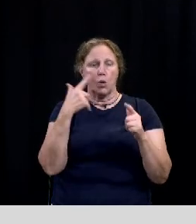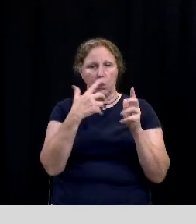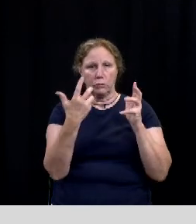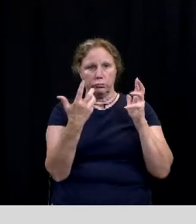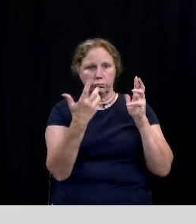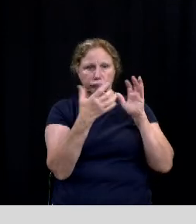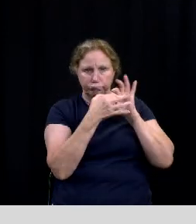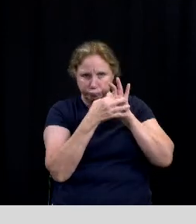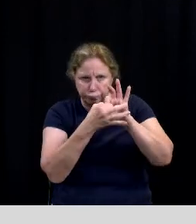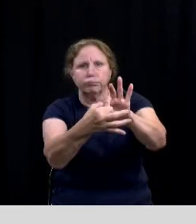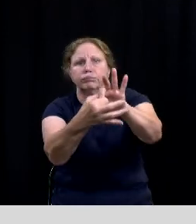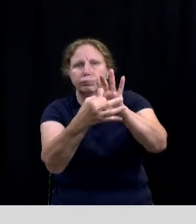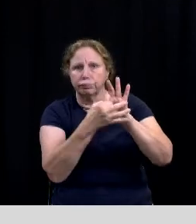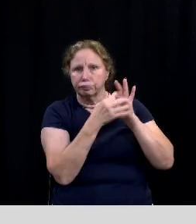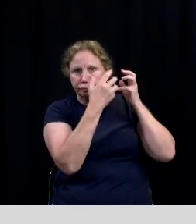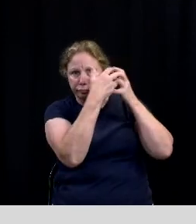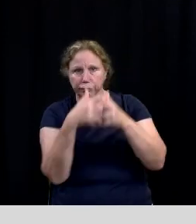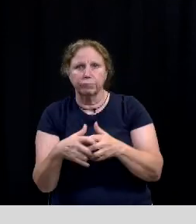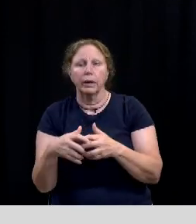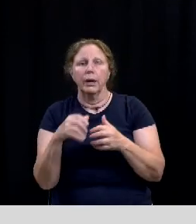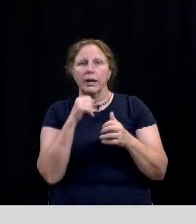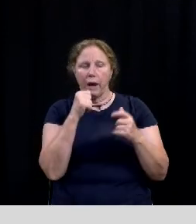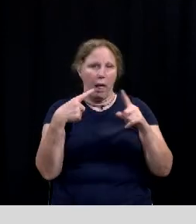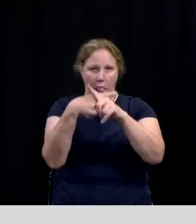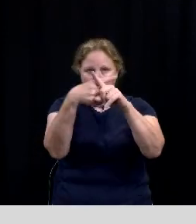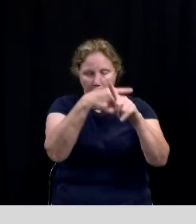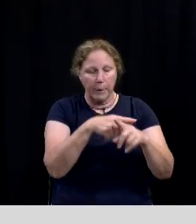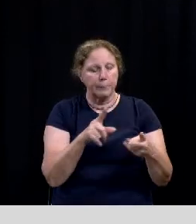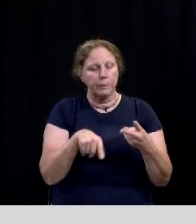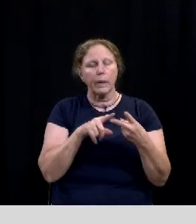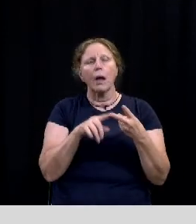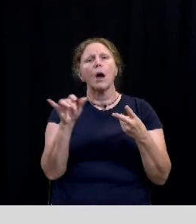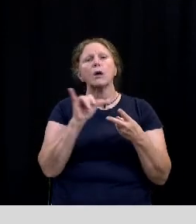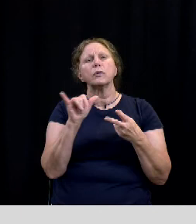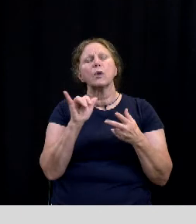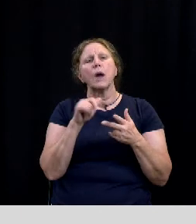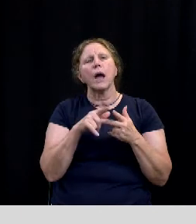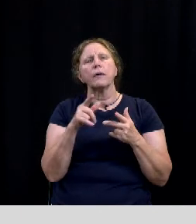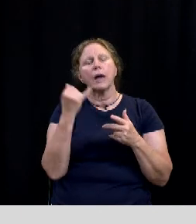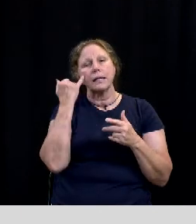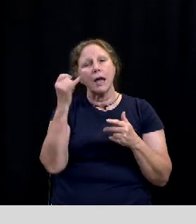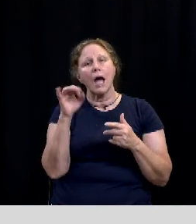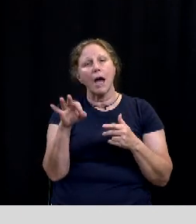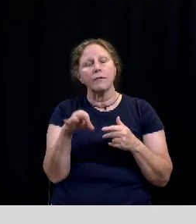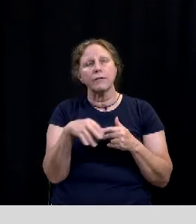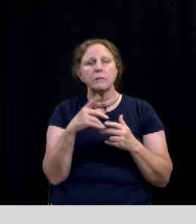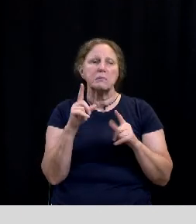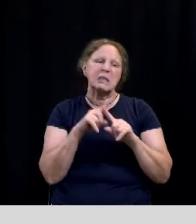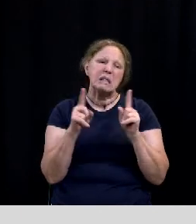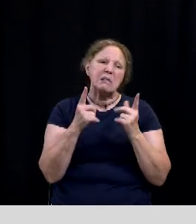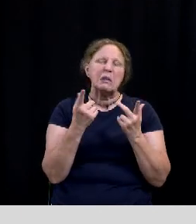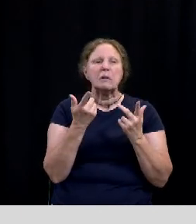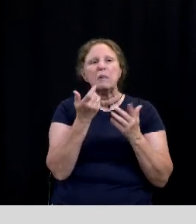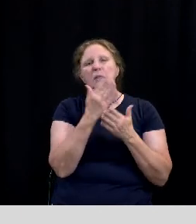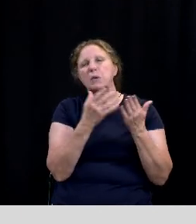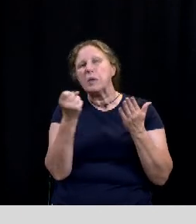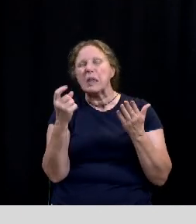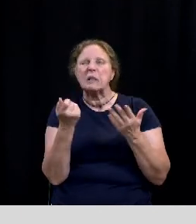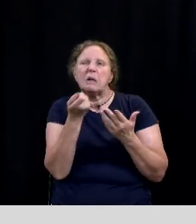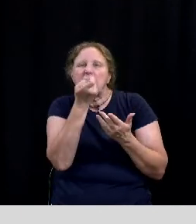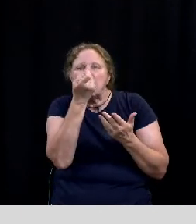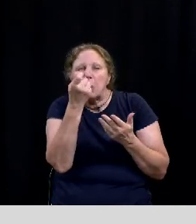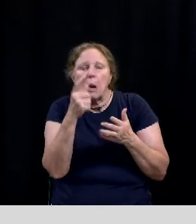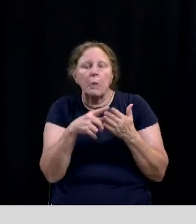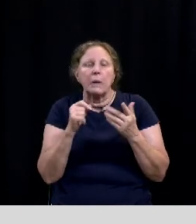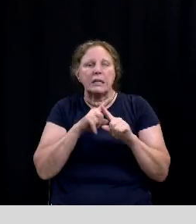with each other rather than against each other and then finally we're also looking at the idea of a handful of kind of unique banners something a little bit different from